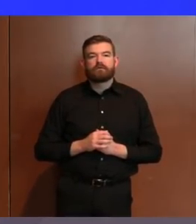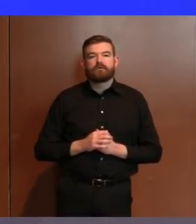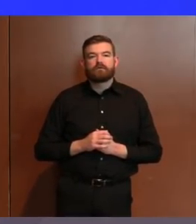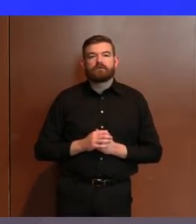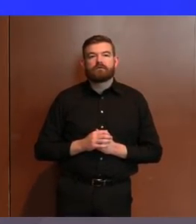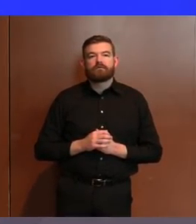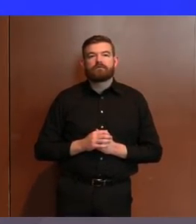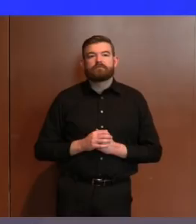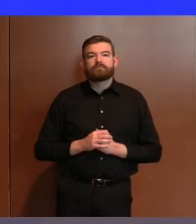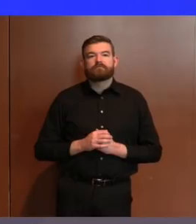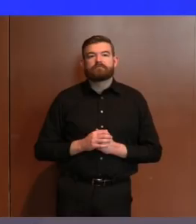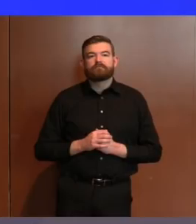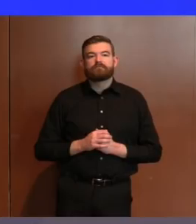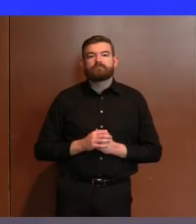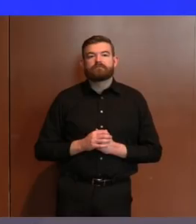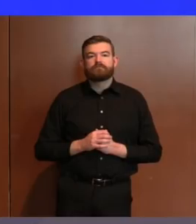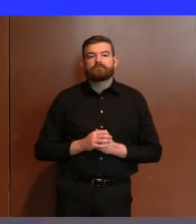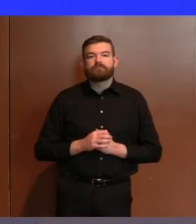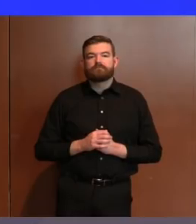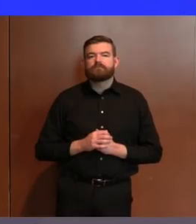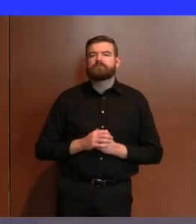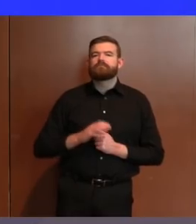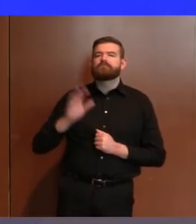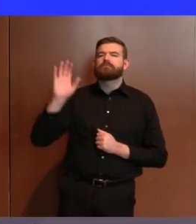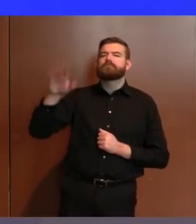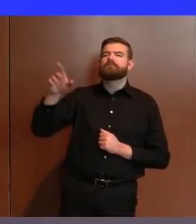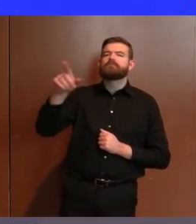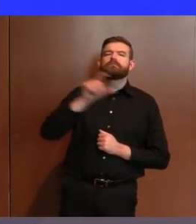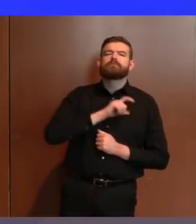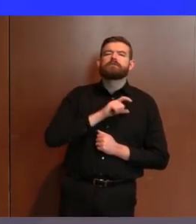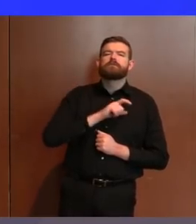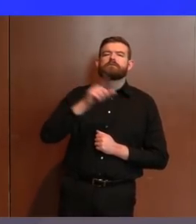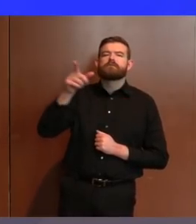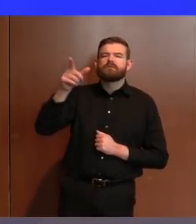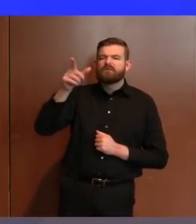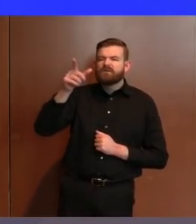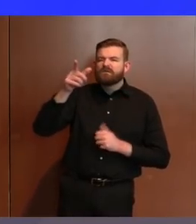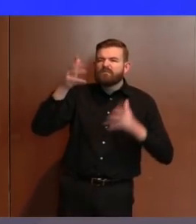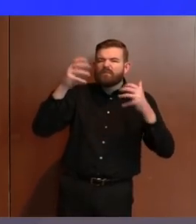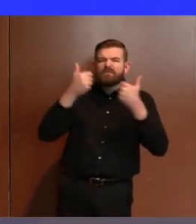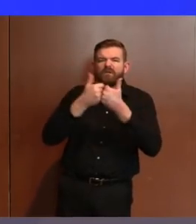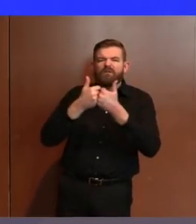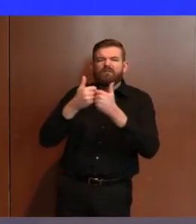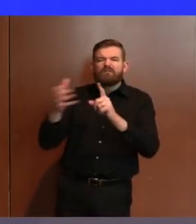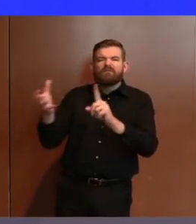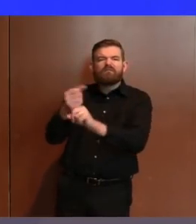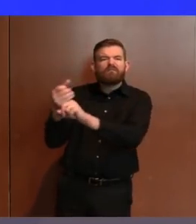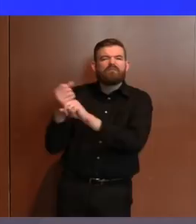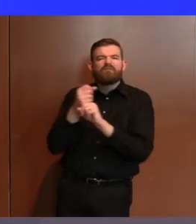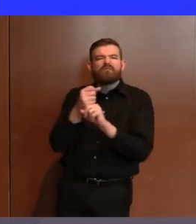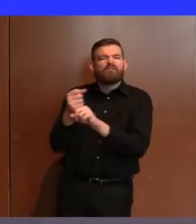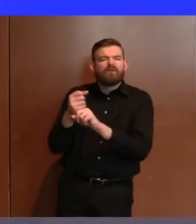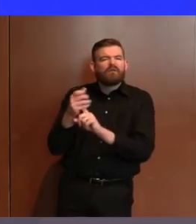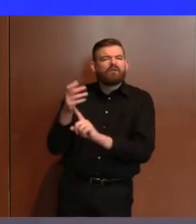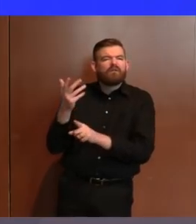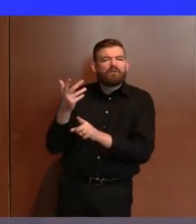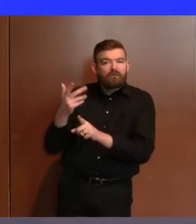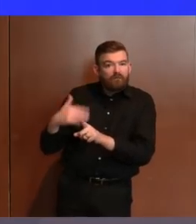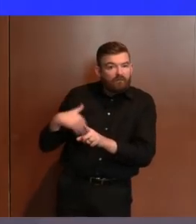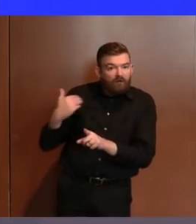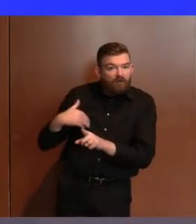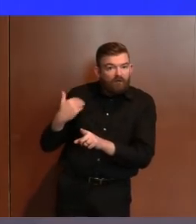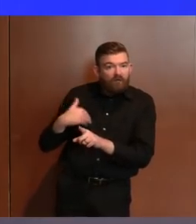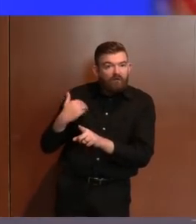So, Colonel, do you have any more information on where that basketball game was? And it was six people who were- Yeah, I'm sorry. That was in Raritan